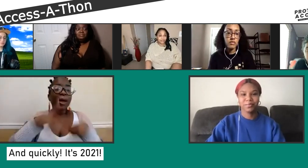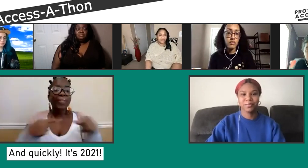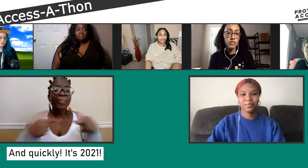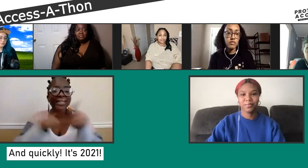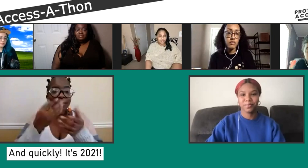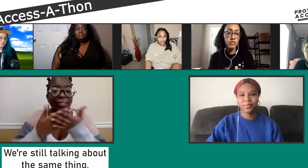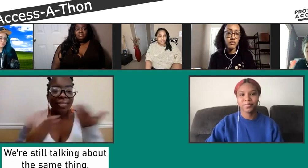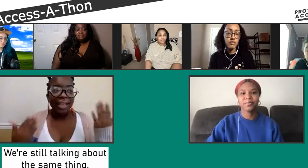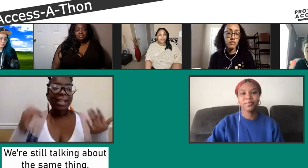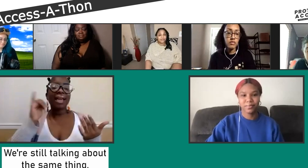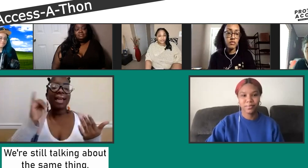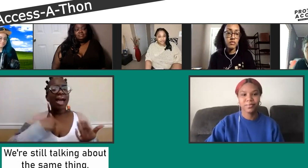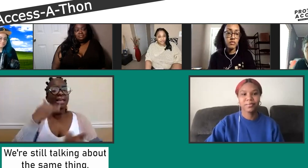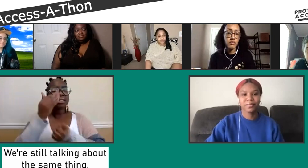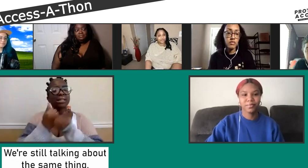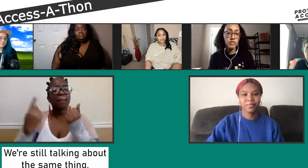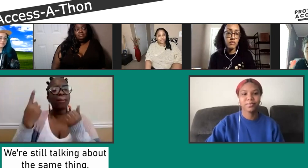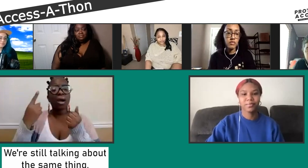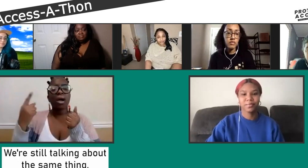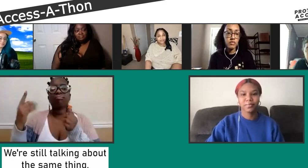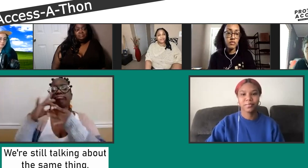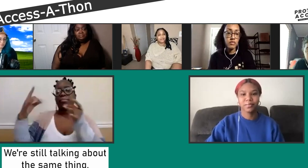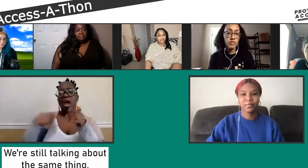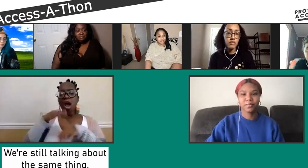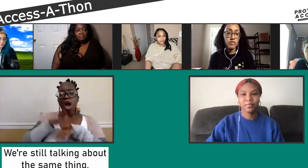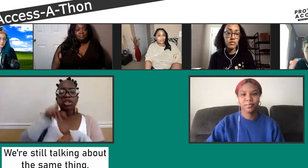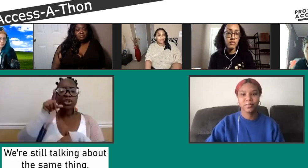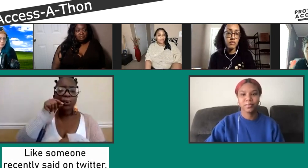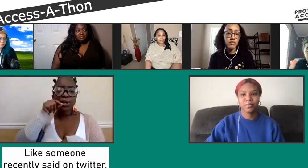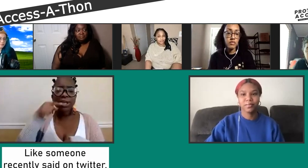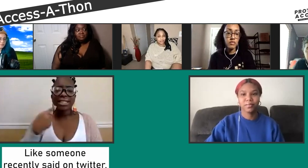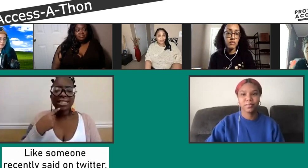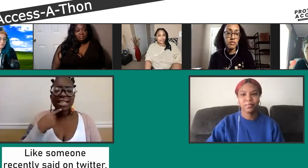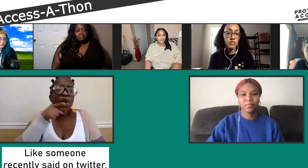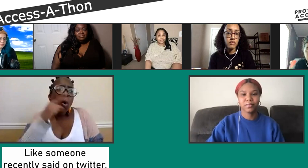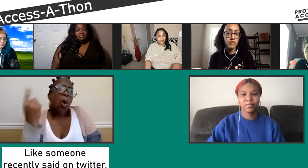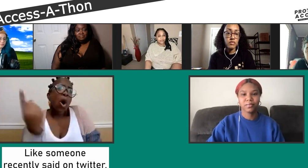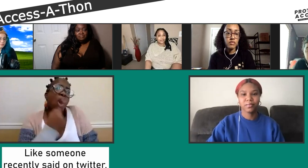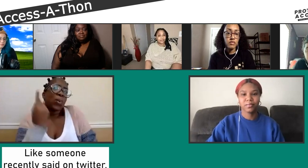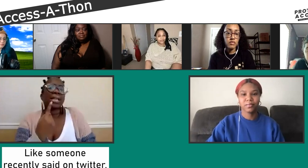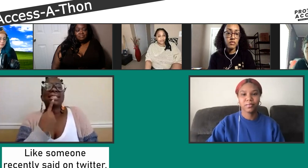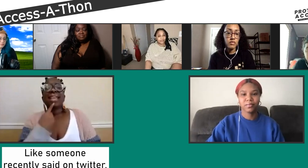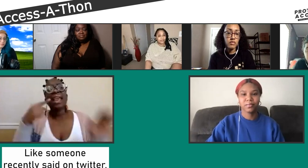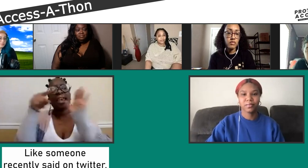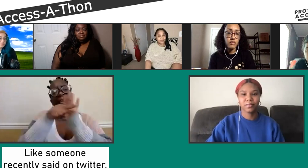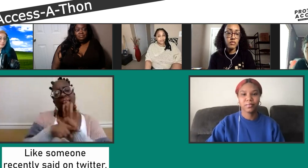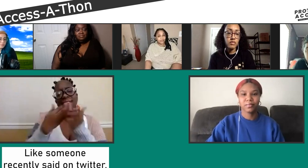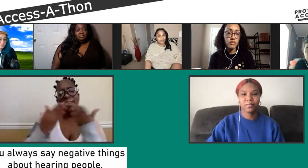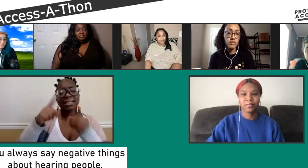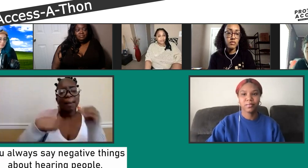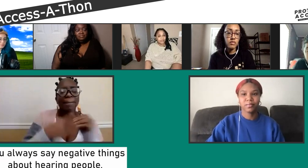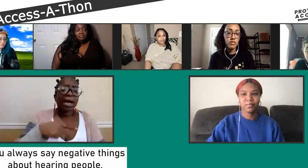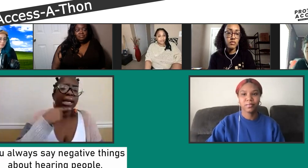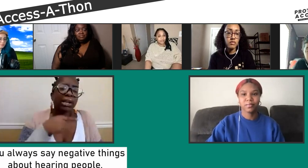2021. What are we doing? We're talking about the same thing, and someone just commented on Twitter the other day and said, you're